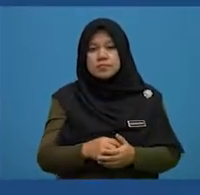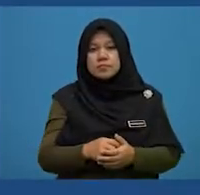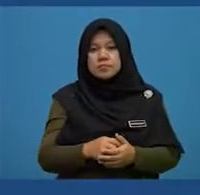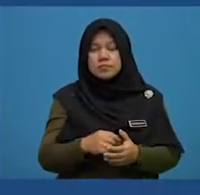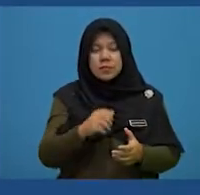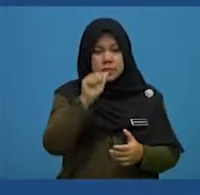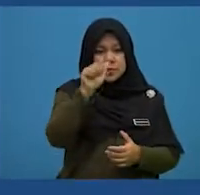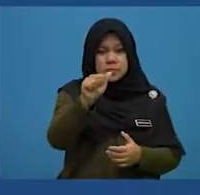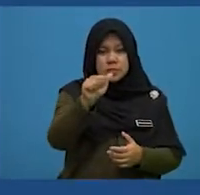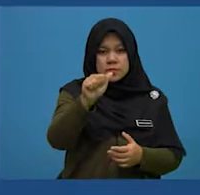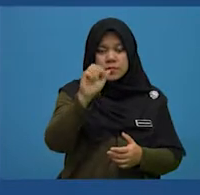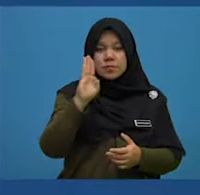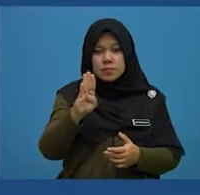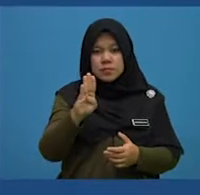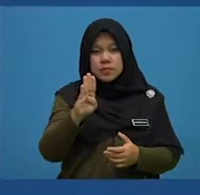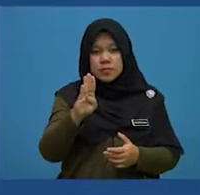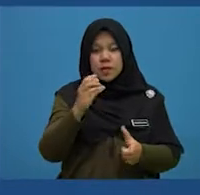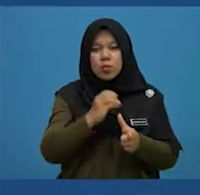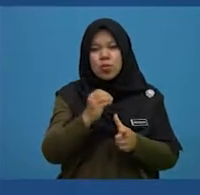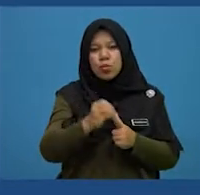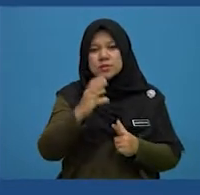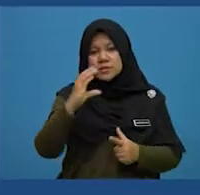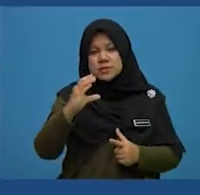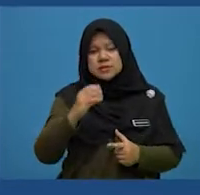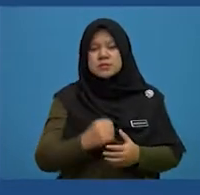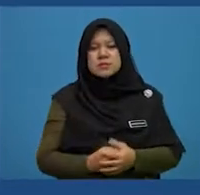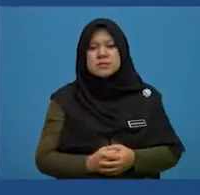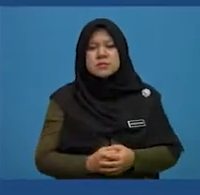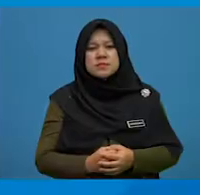Is it A, B or C?